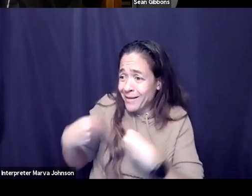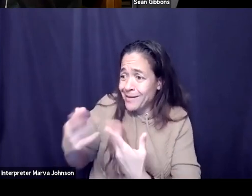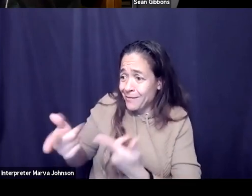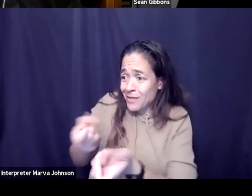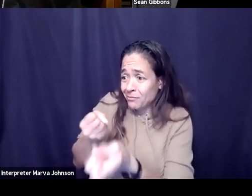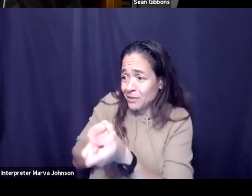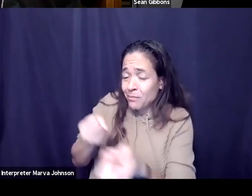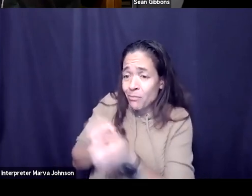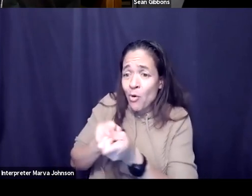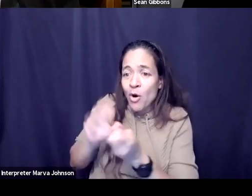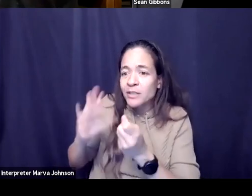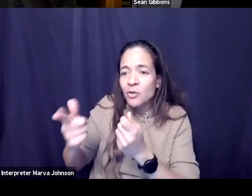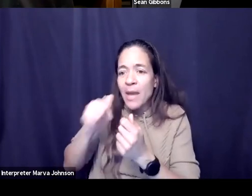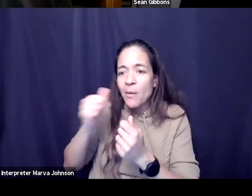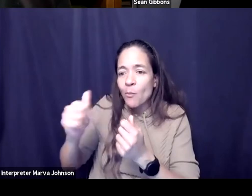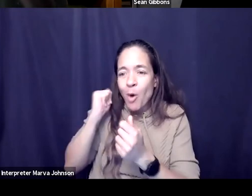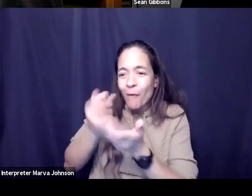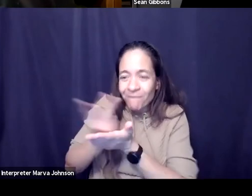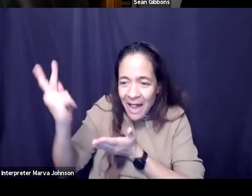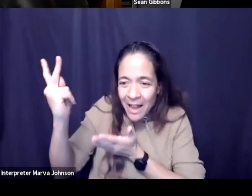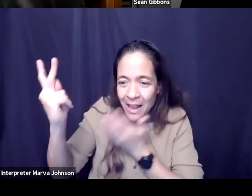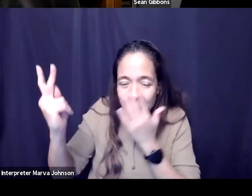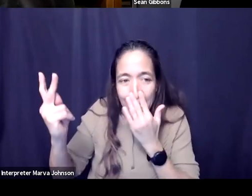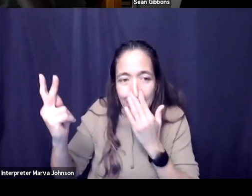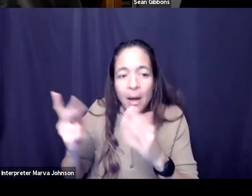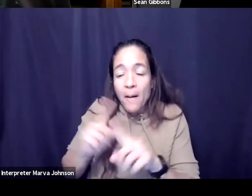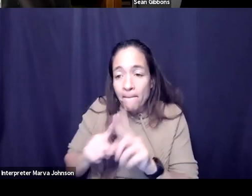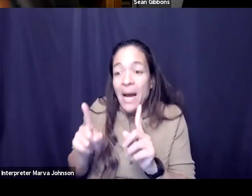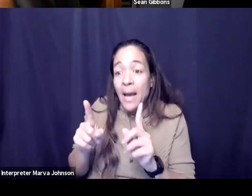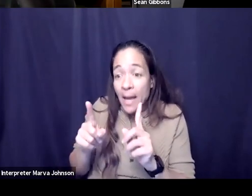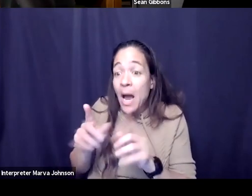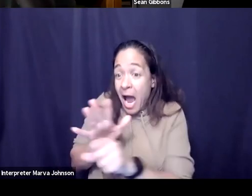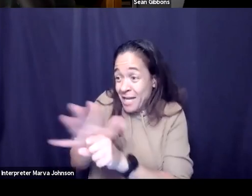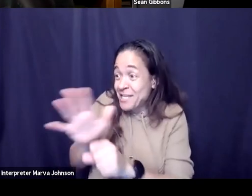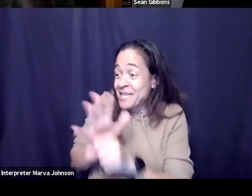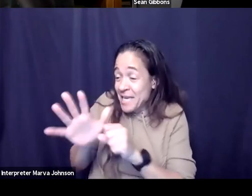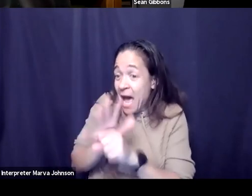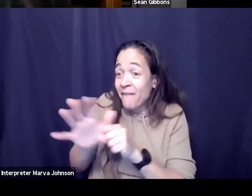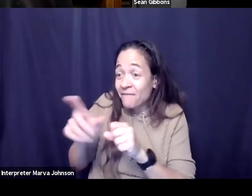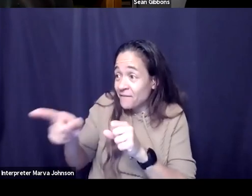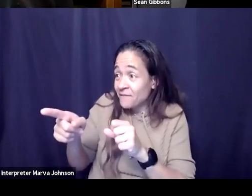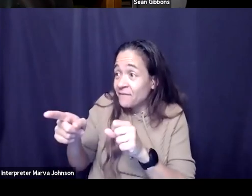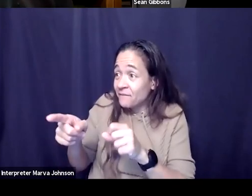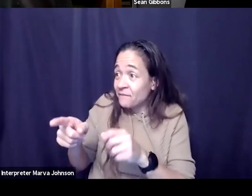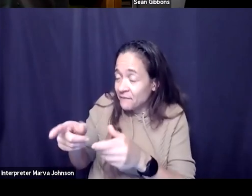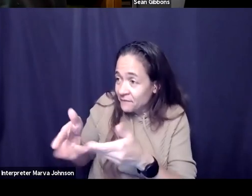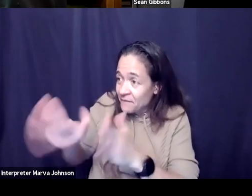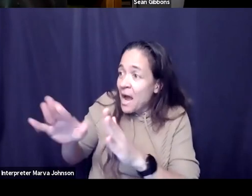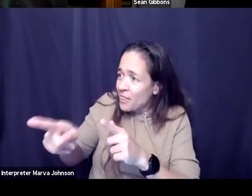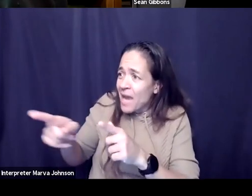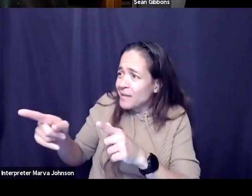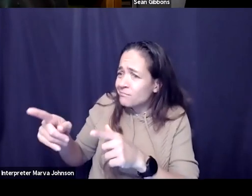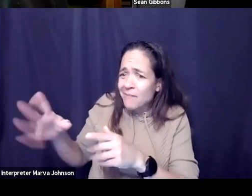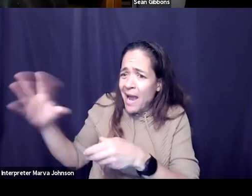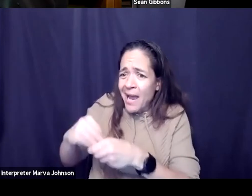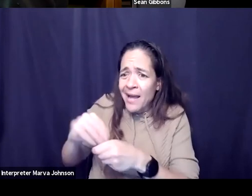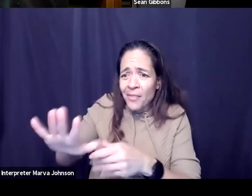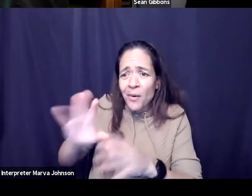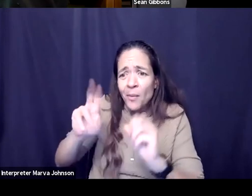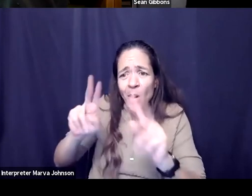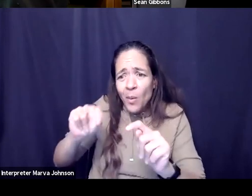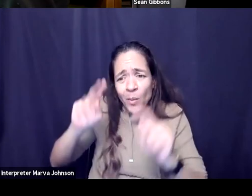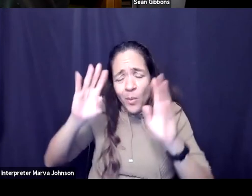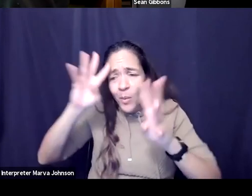they're not going to flounder but also enough of an opening so they can remix that you know they can bring their own vibe to it they can bring their own interests